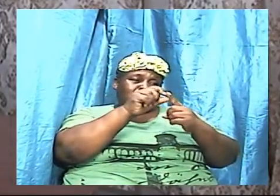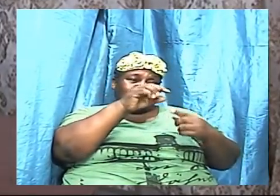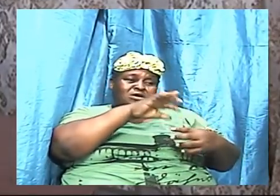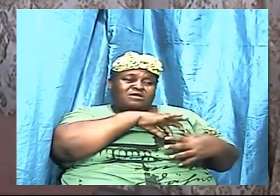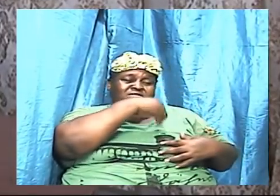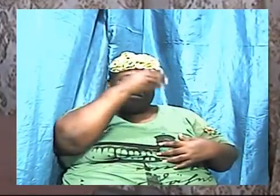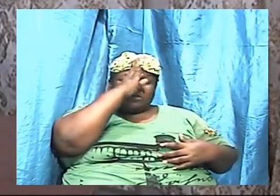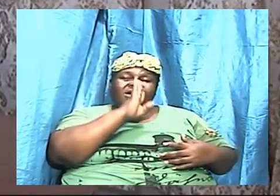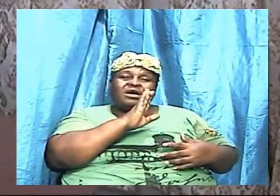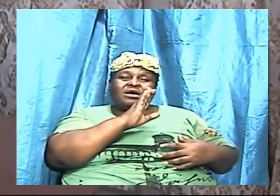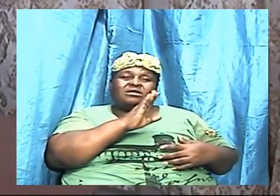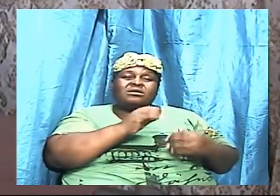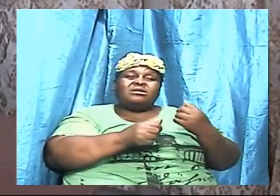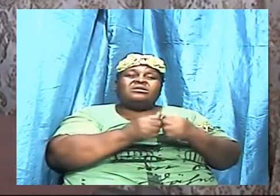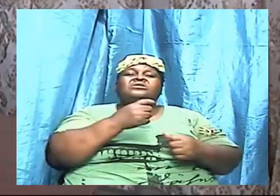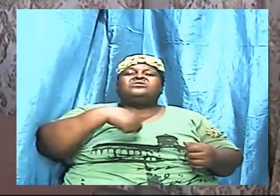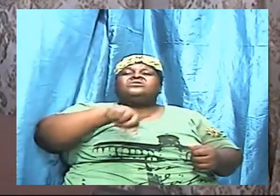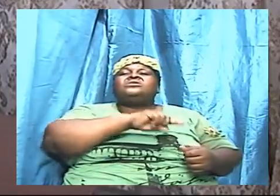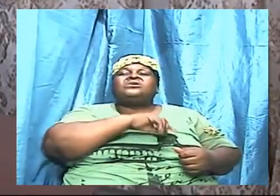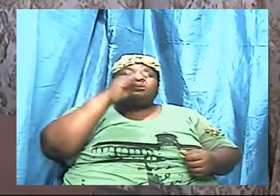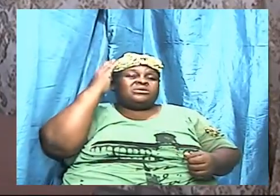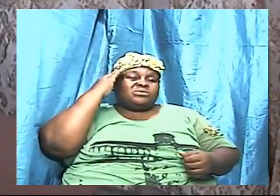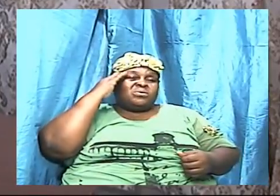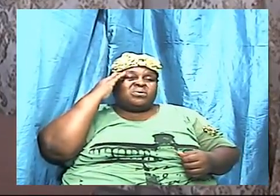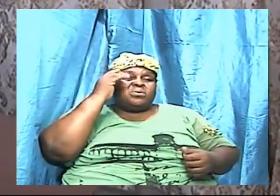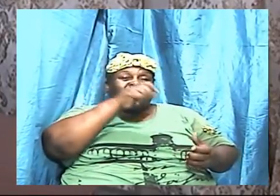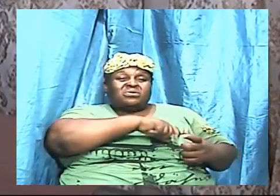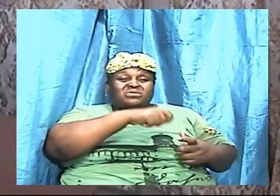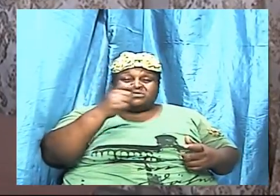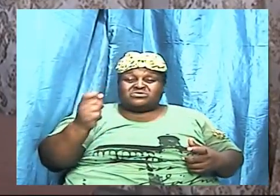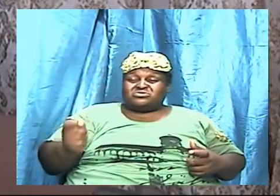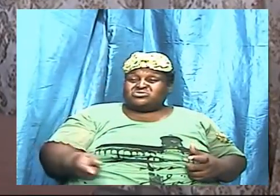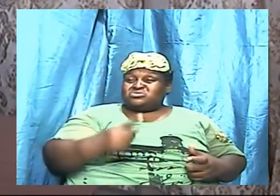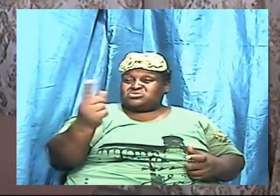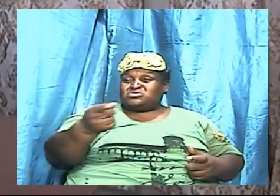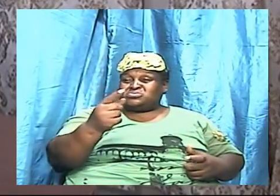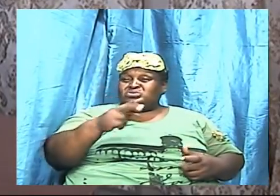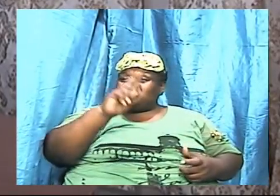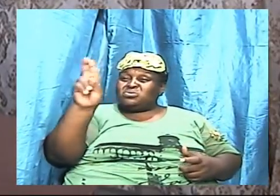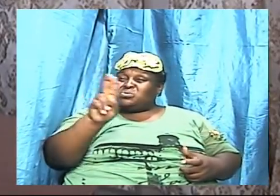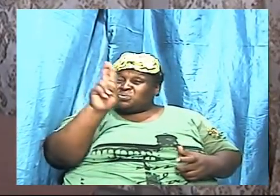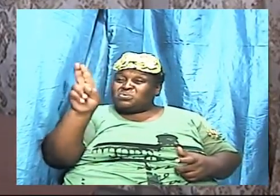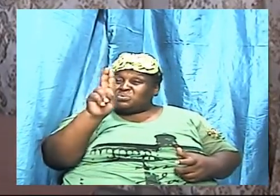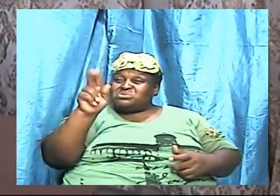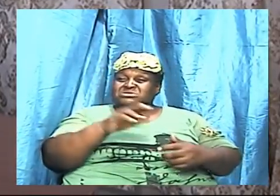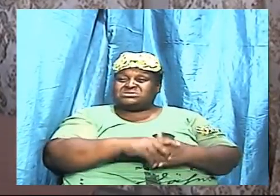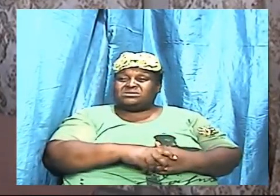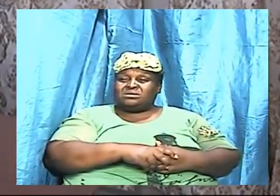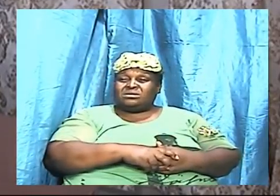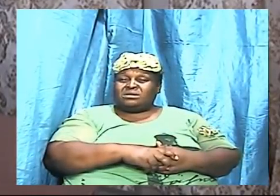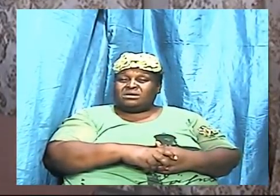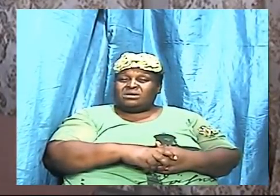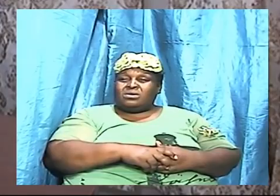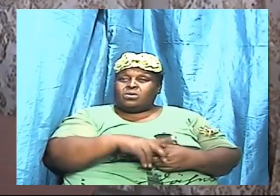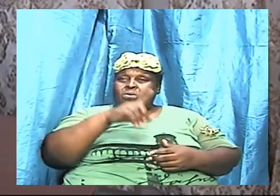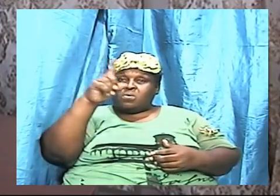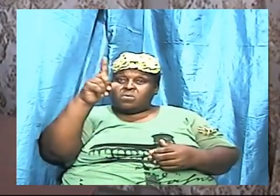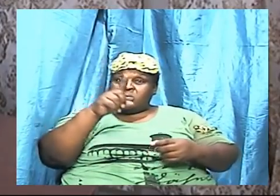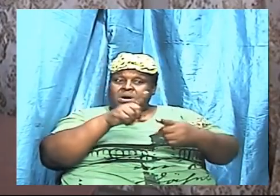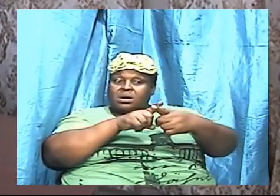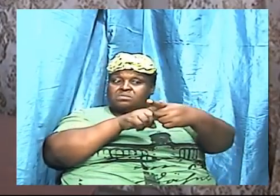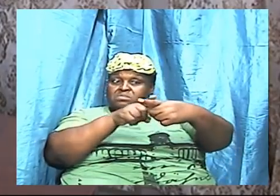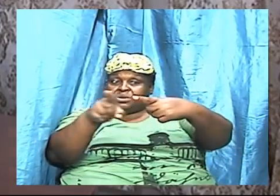that we use has one blade very sharp